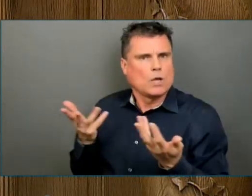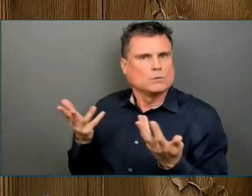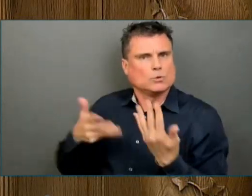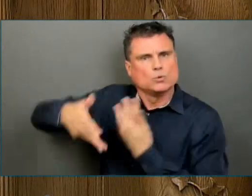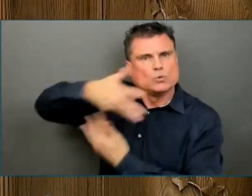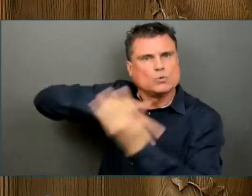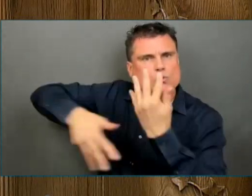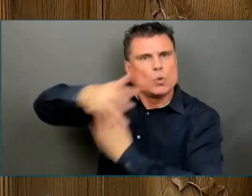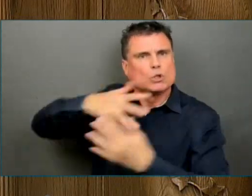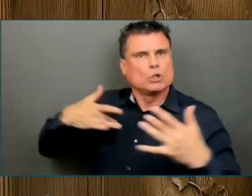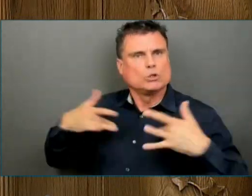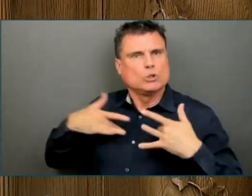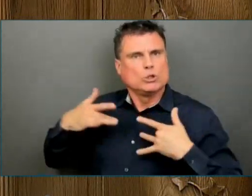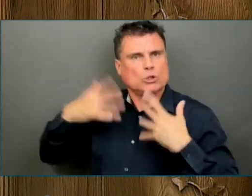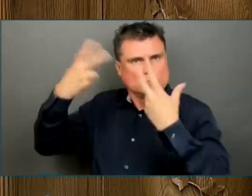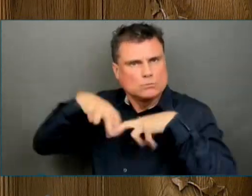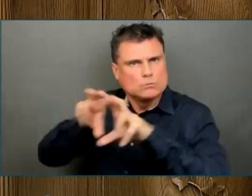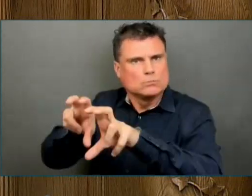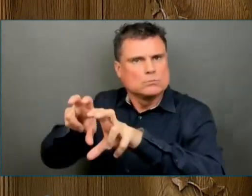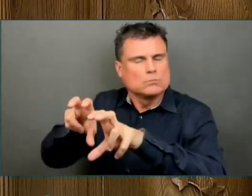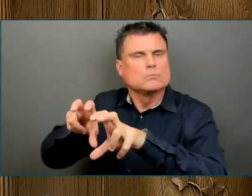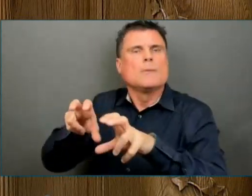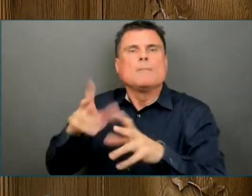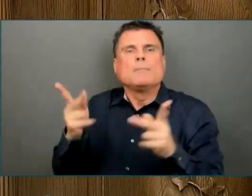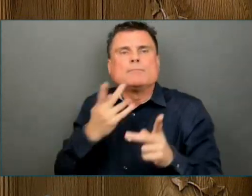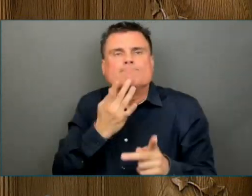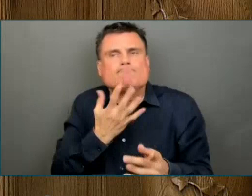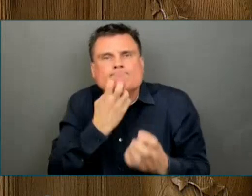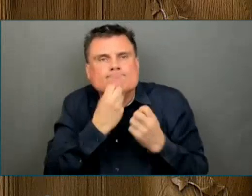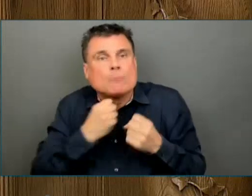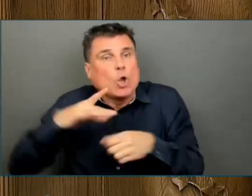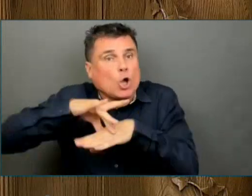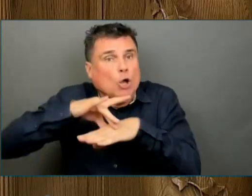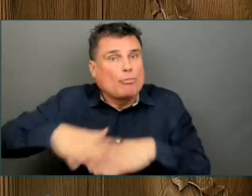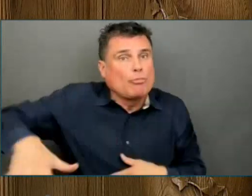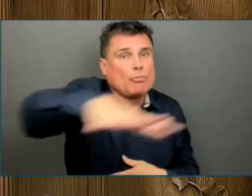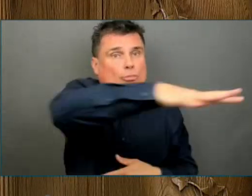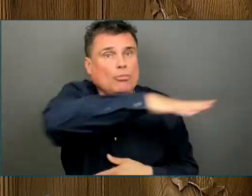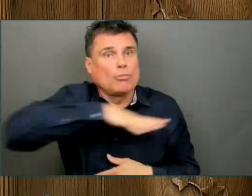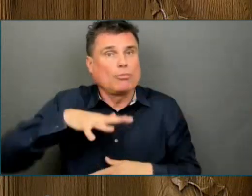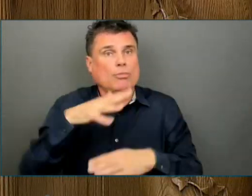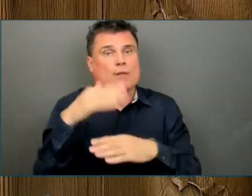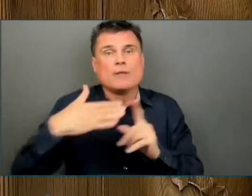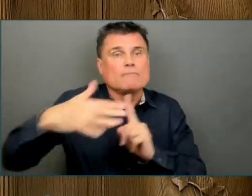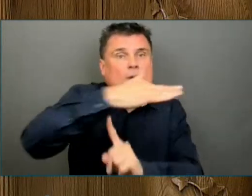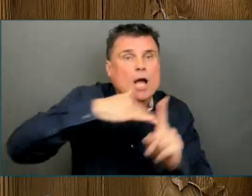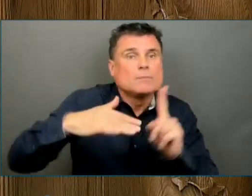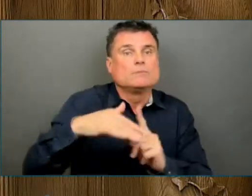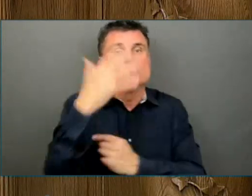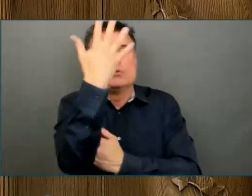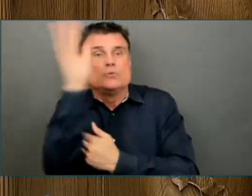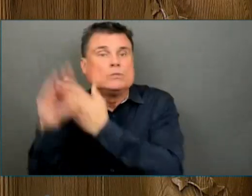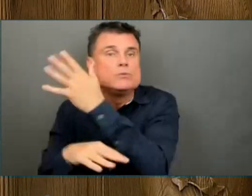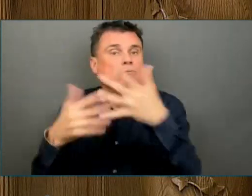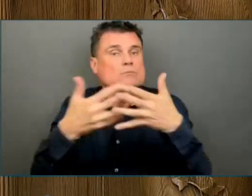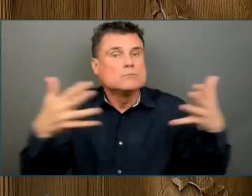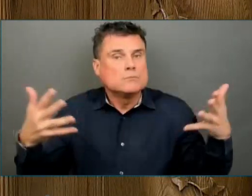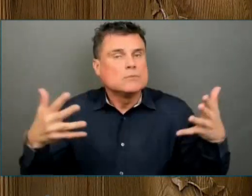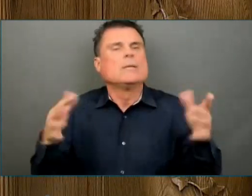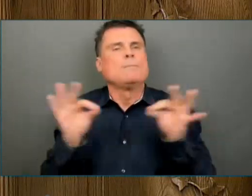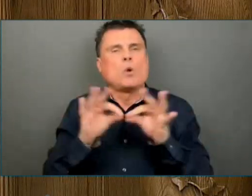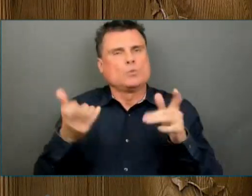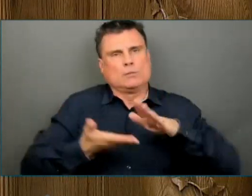advantage of a premium paid for inclusive and sustainable products. For example, Agritech is already allowing